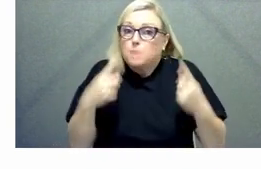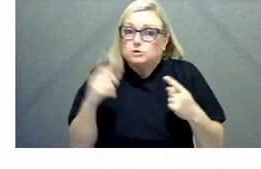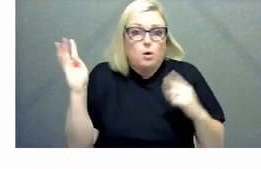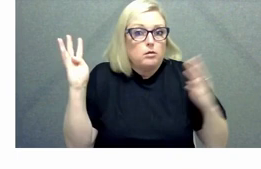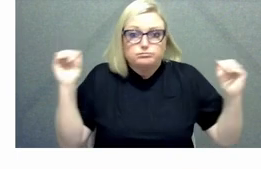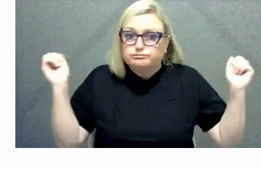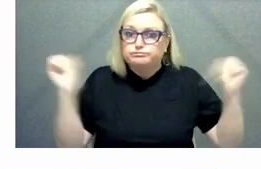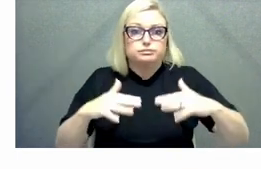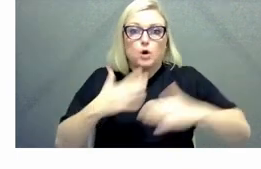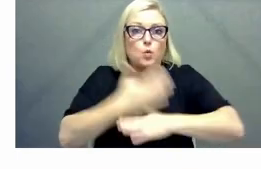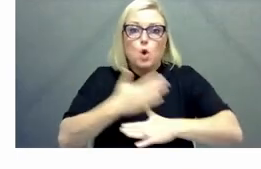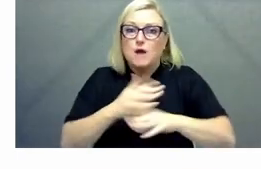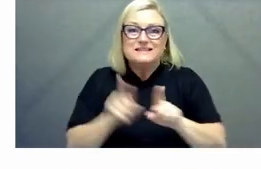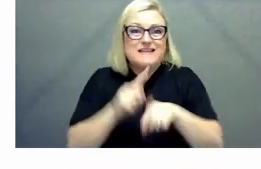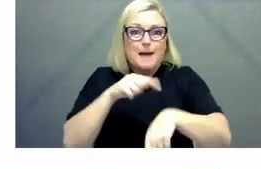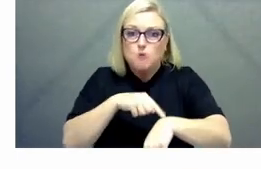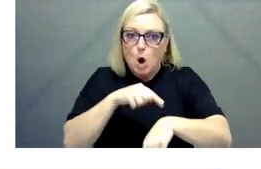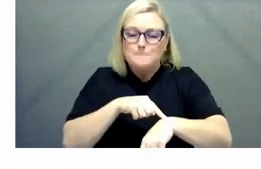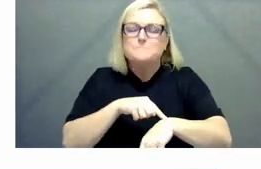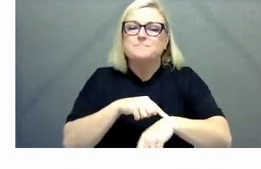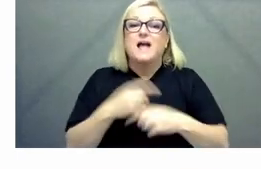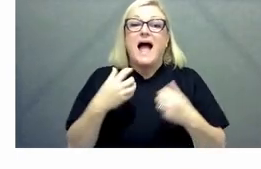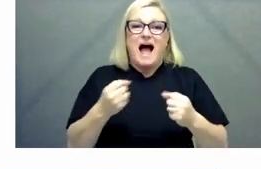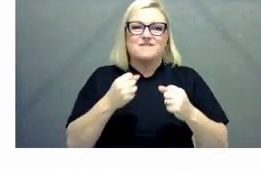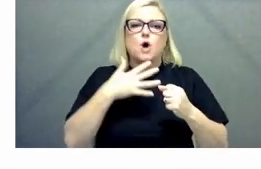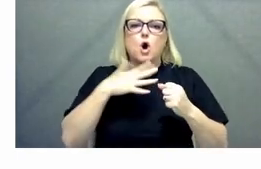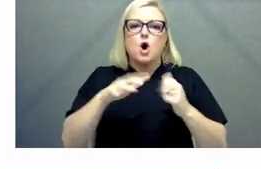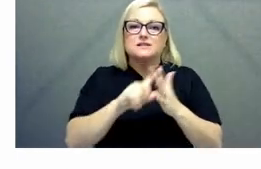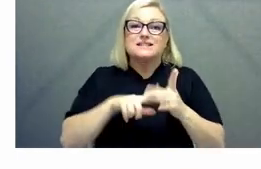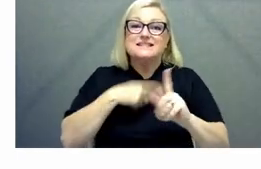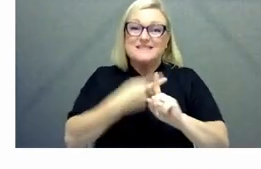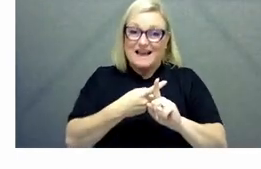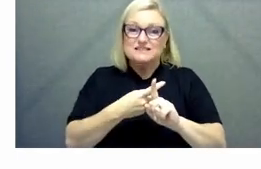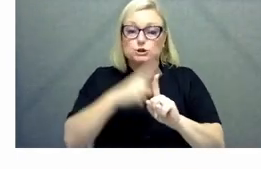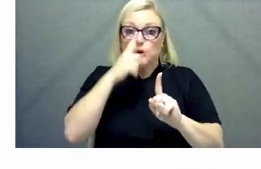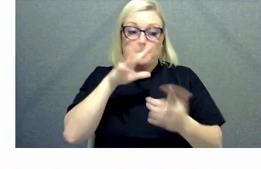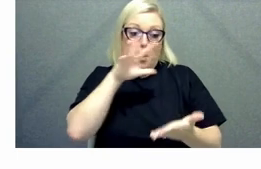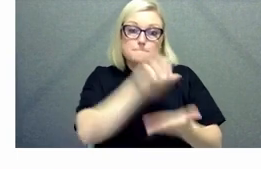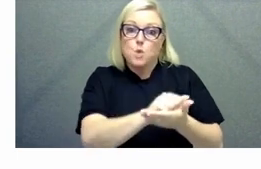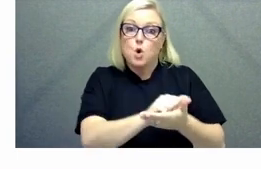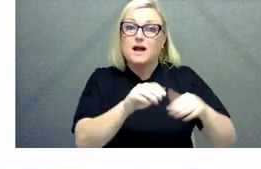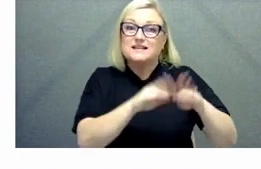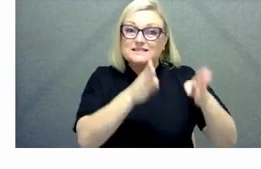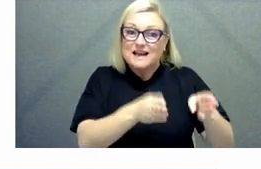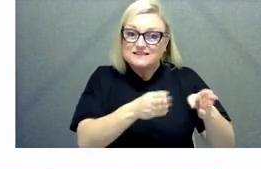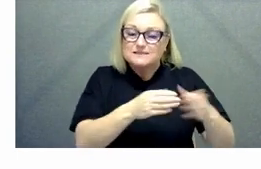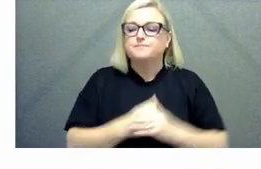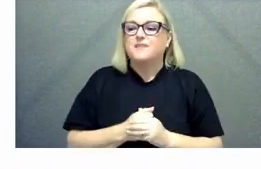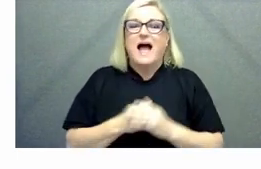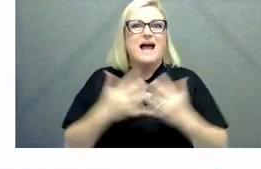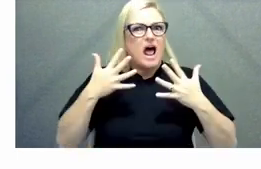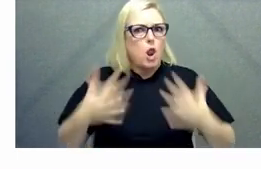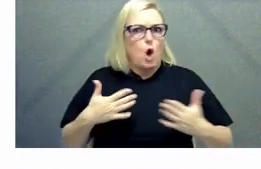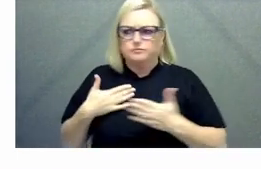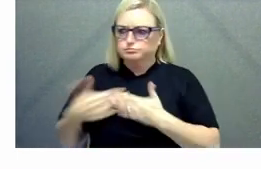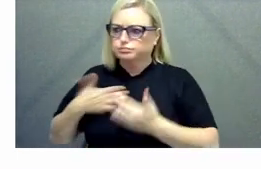remote hot desking situation where you've got a book desks and a lot of coordination that happens at a team and at a divisional level